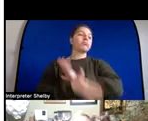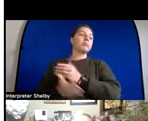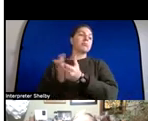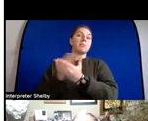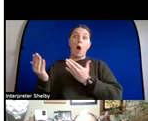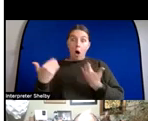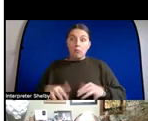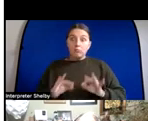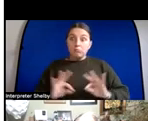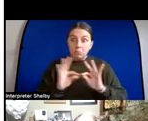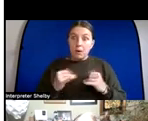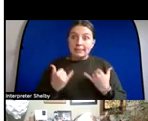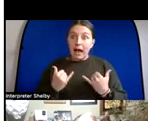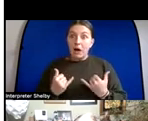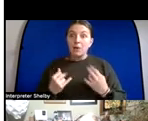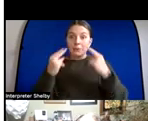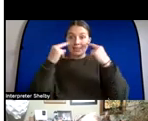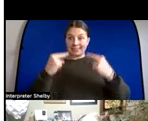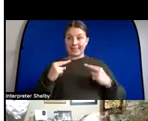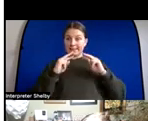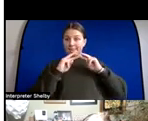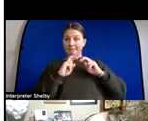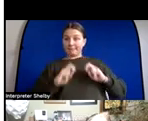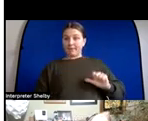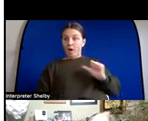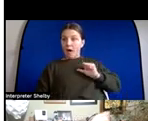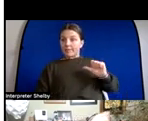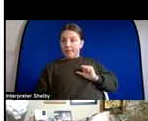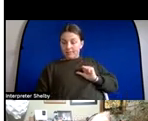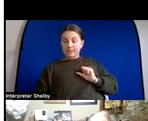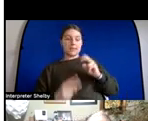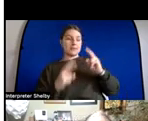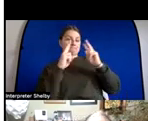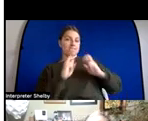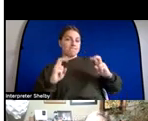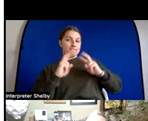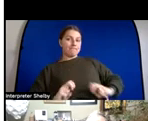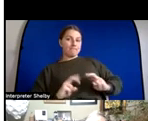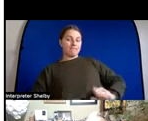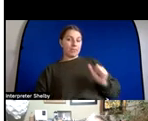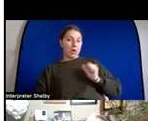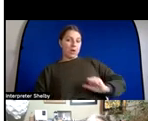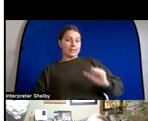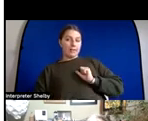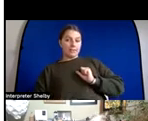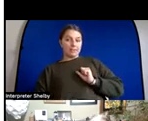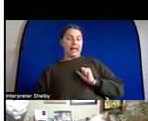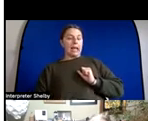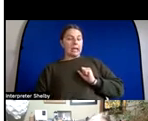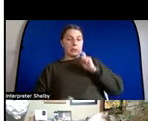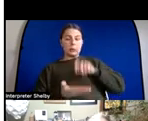matter because now you see yourself and and you know you you see yourself in looking not so good